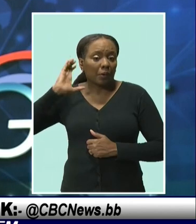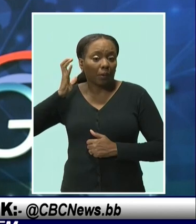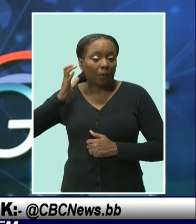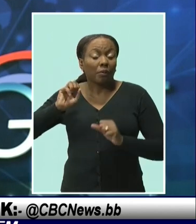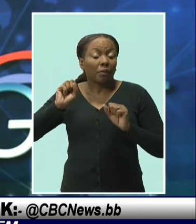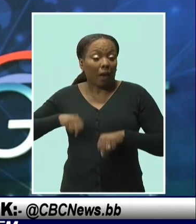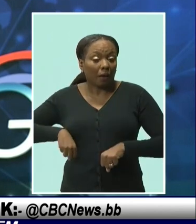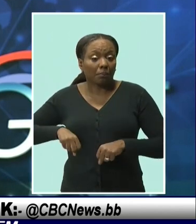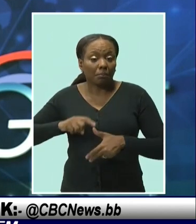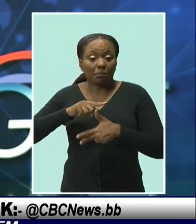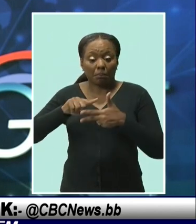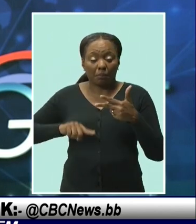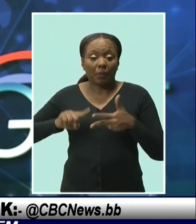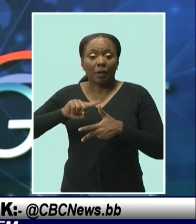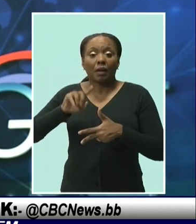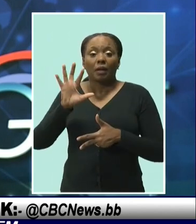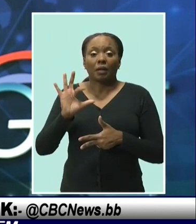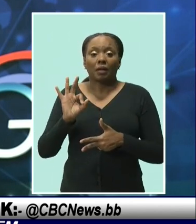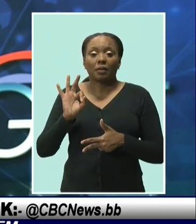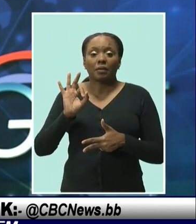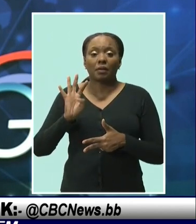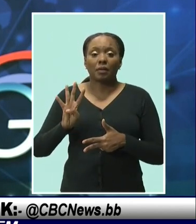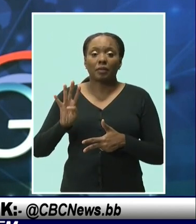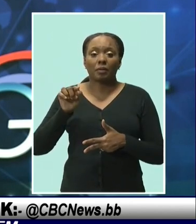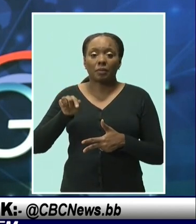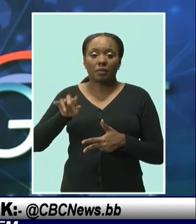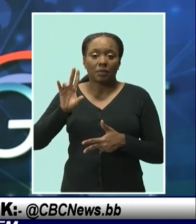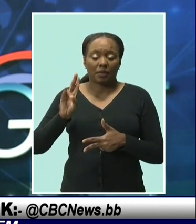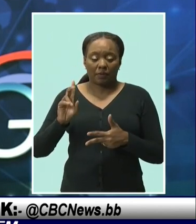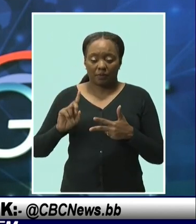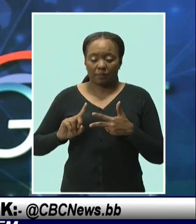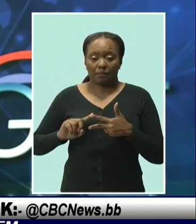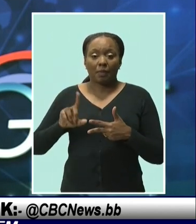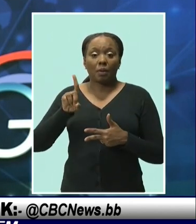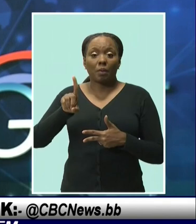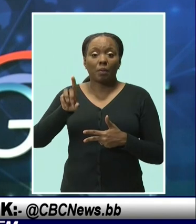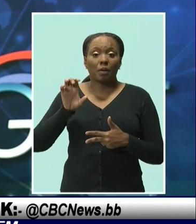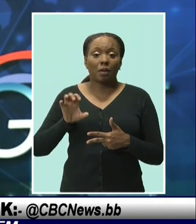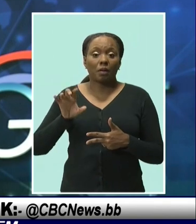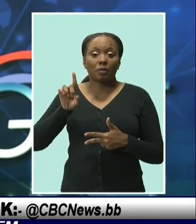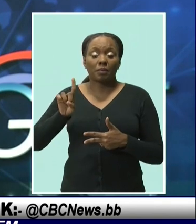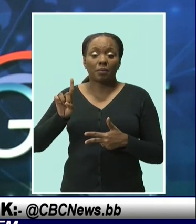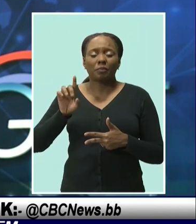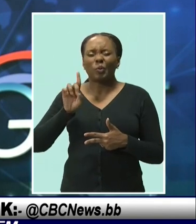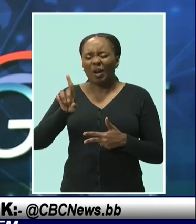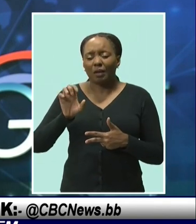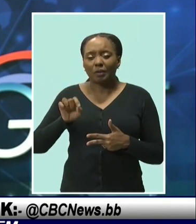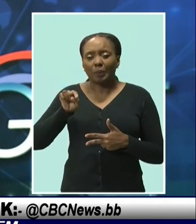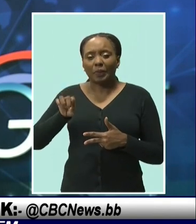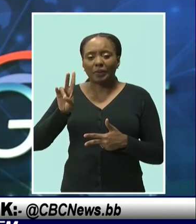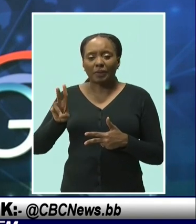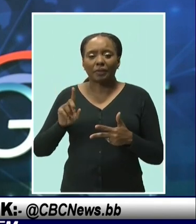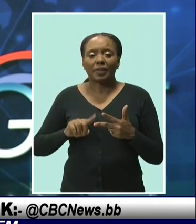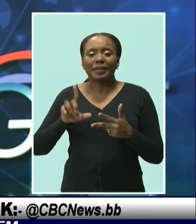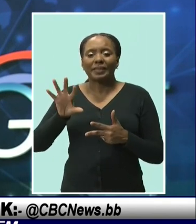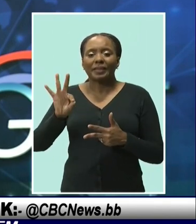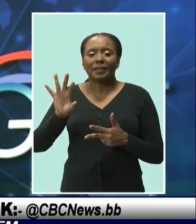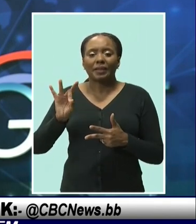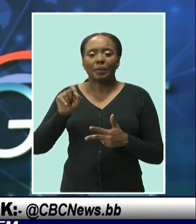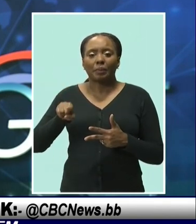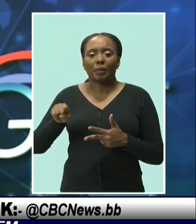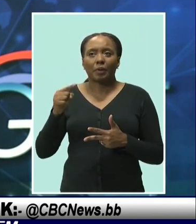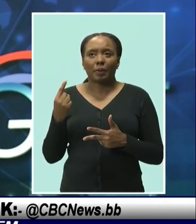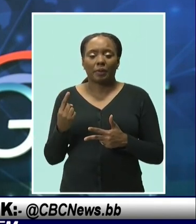and Facebook at cbcnews.bb as well as our radio stations 947 100.7 and 98